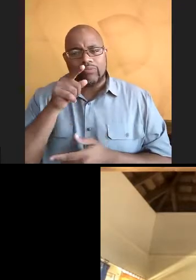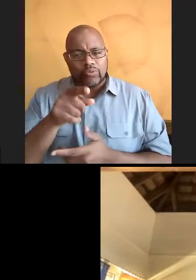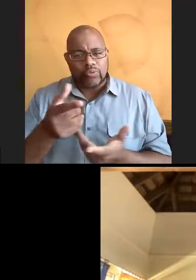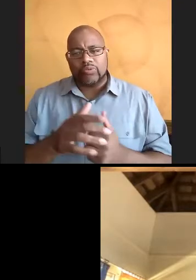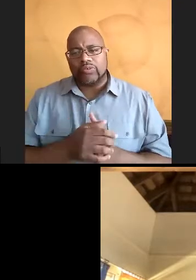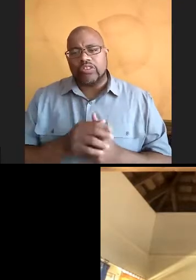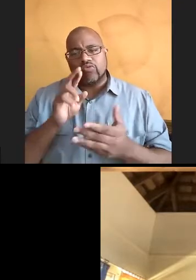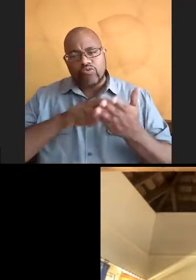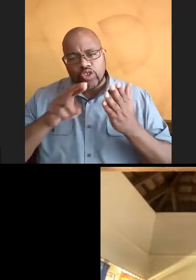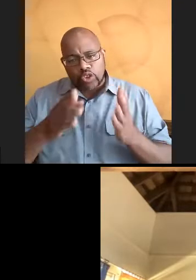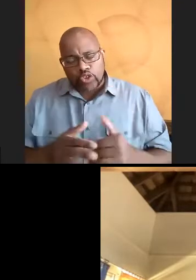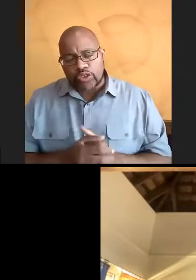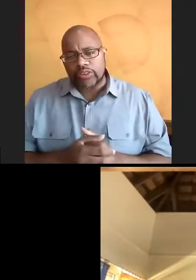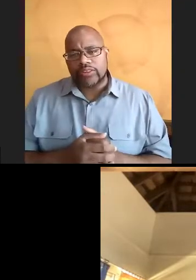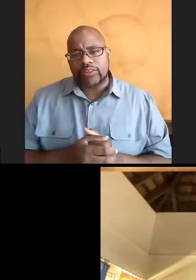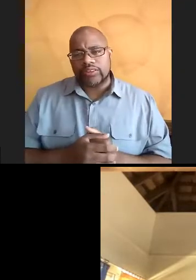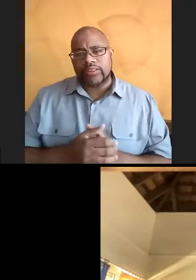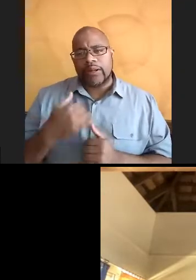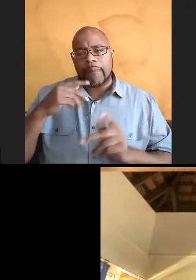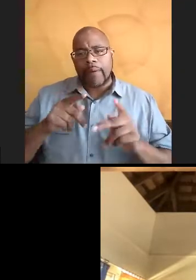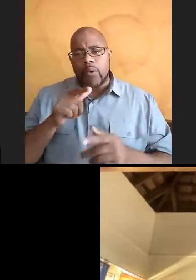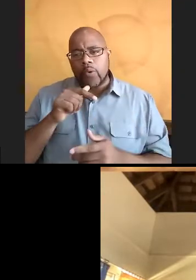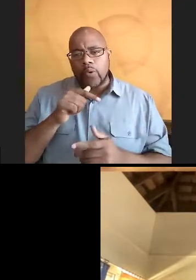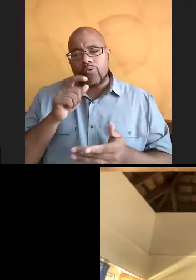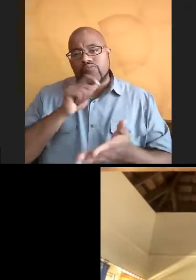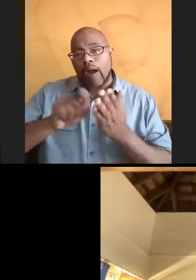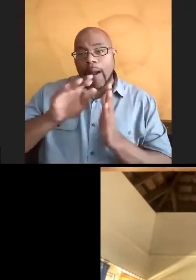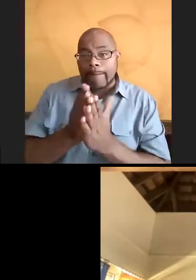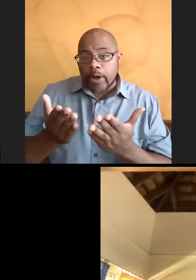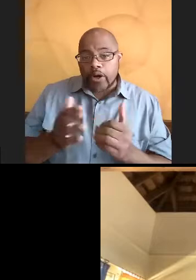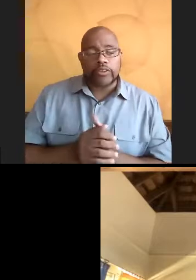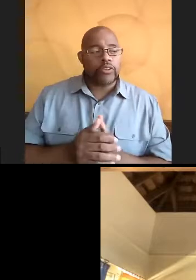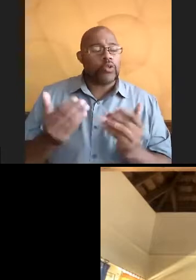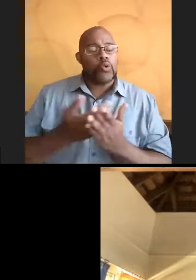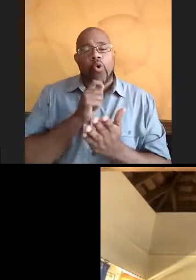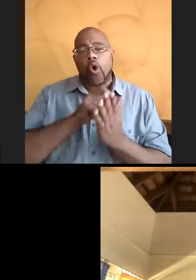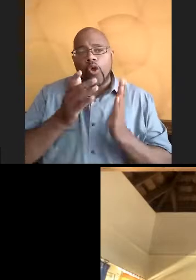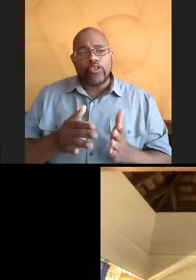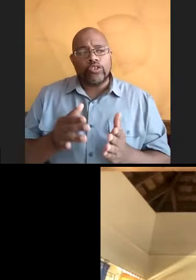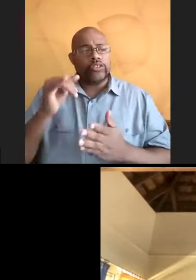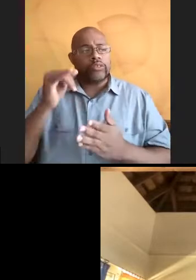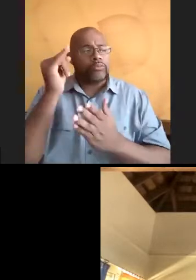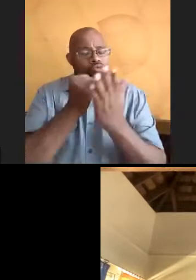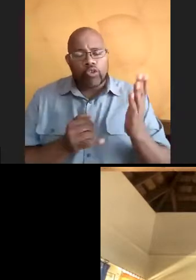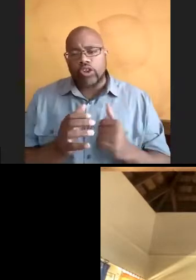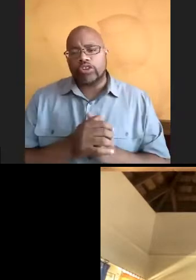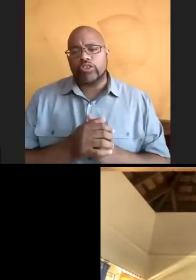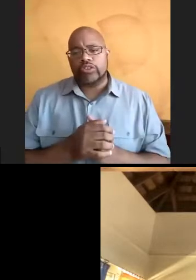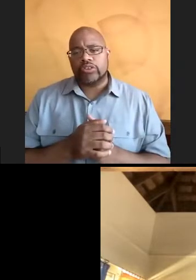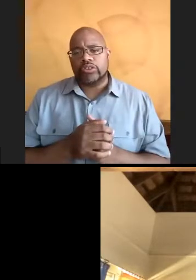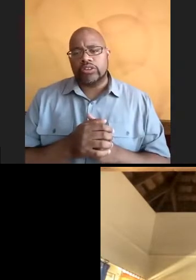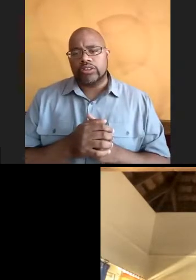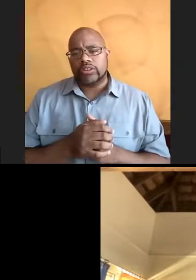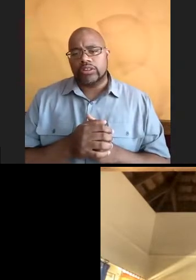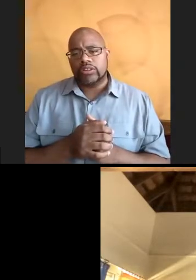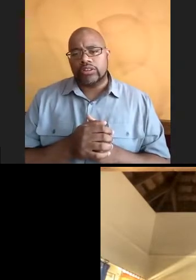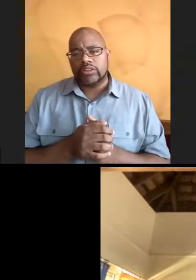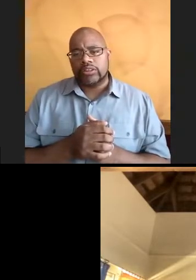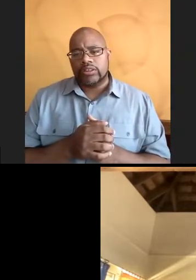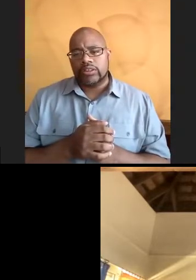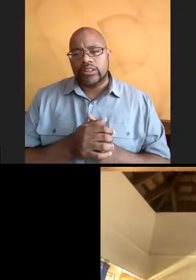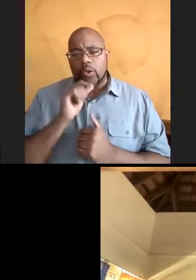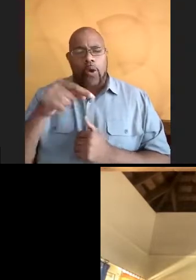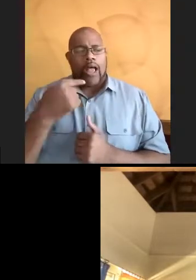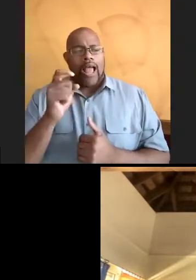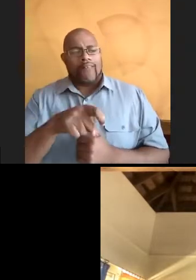researchers, but we have folks who write books, right, who are authors and illustrators, and they talk about their relationship with the ocean. You don't just